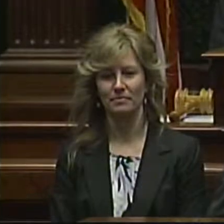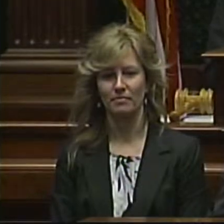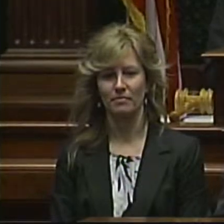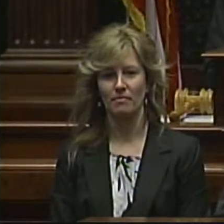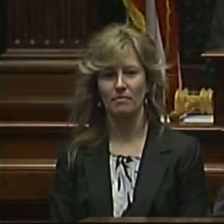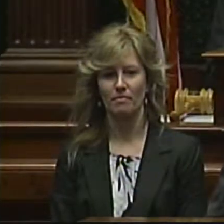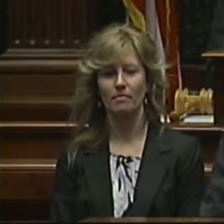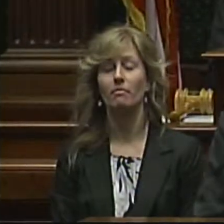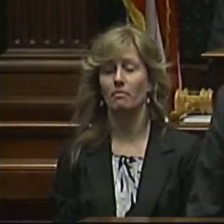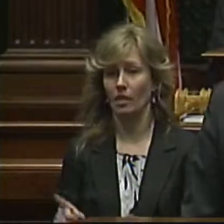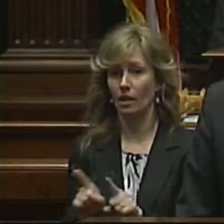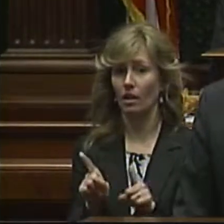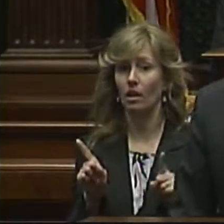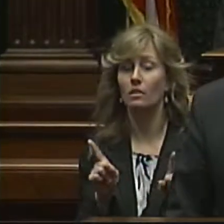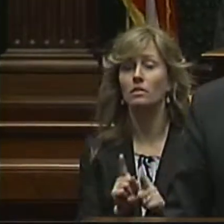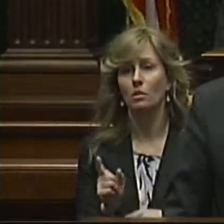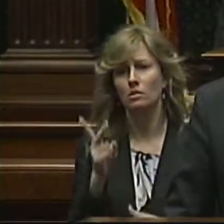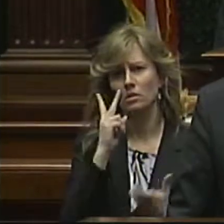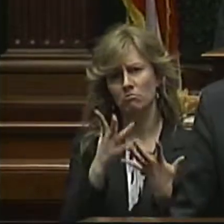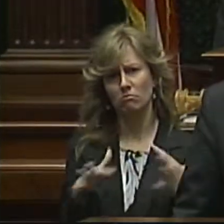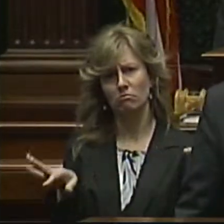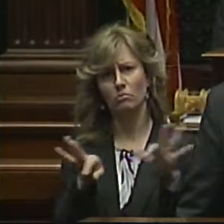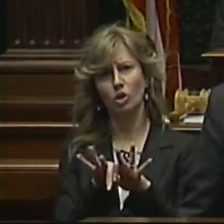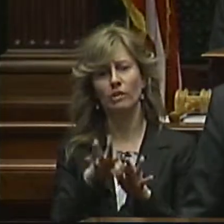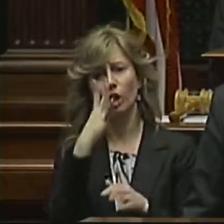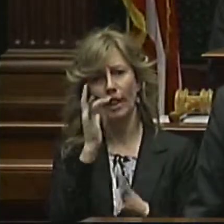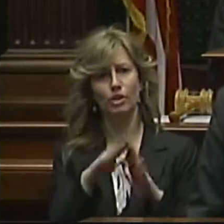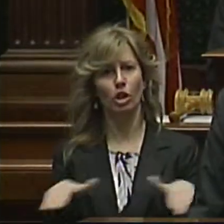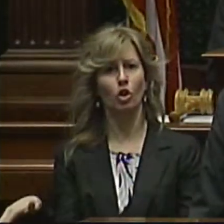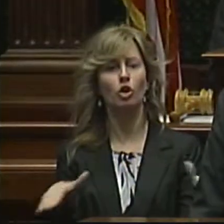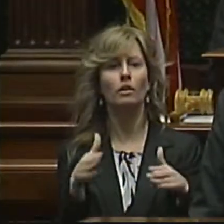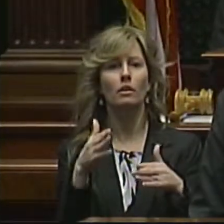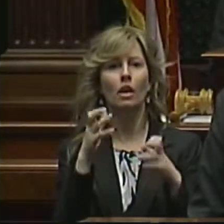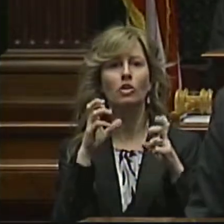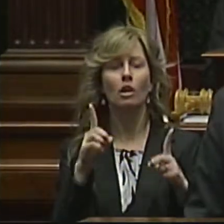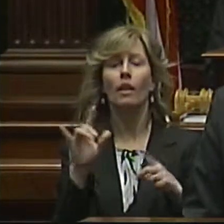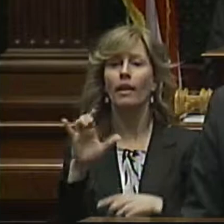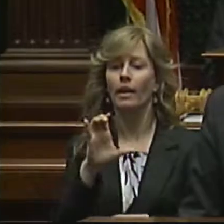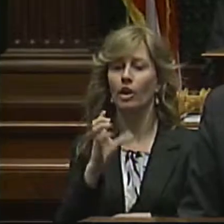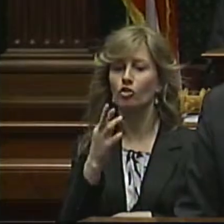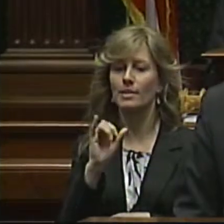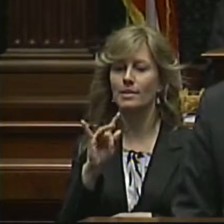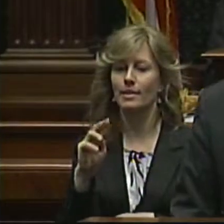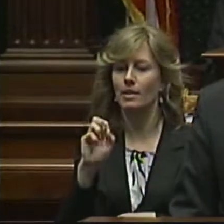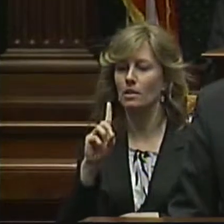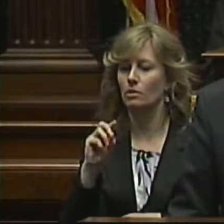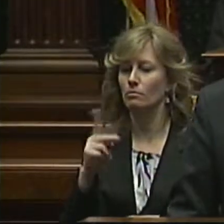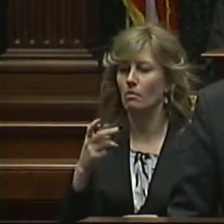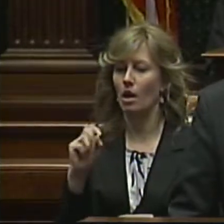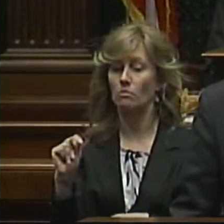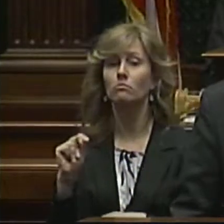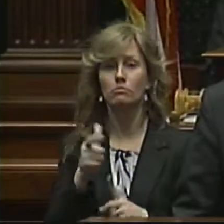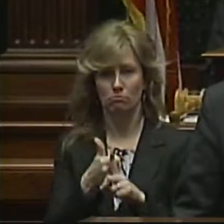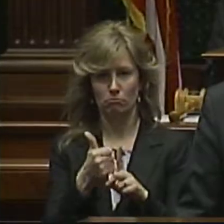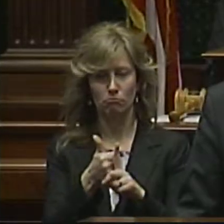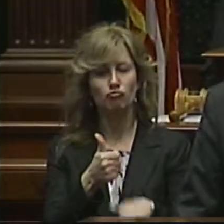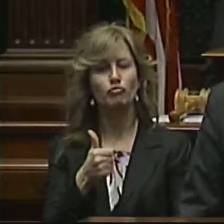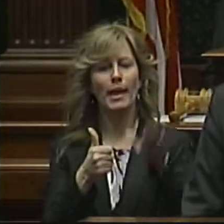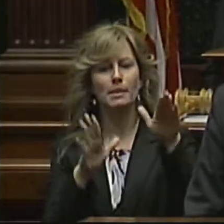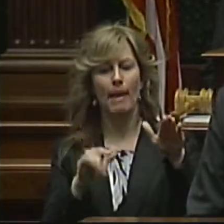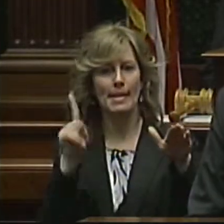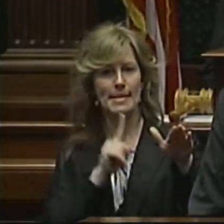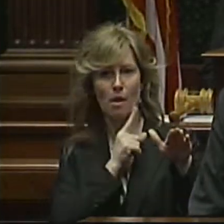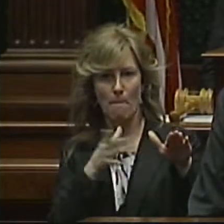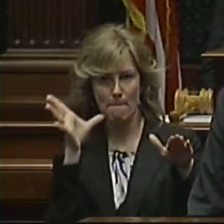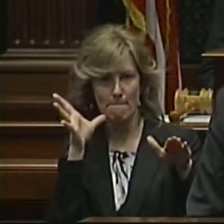We also see the importance of early childhood education in people like Christine Nikpan. Raised by a single mom in